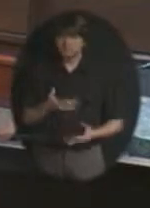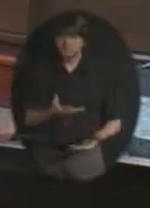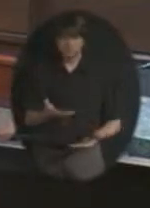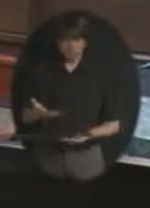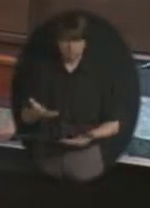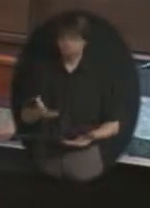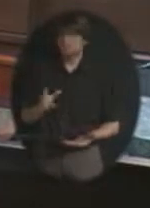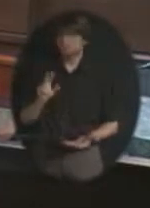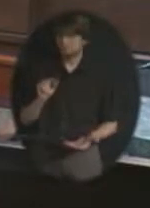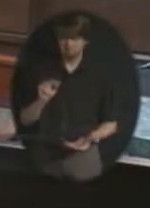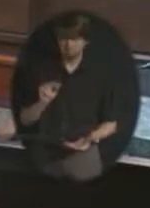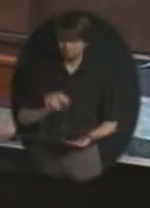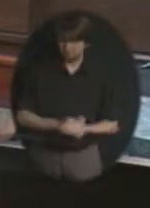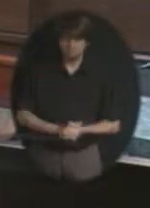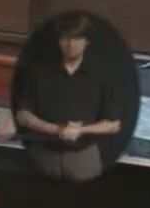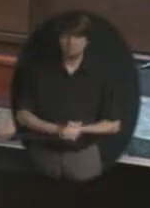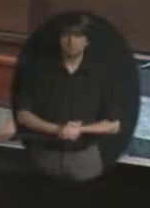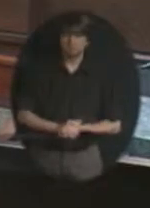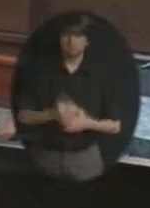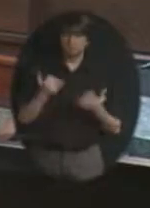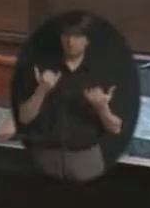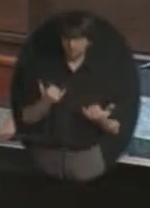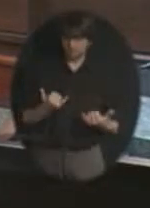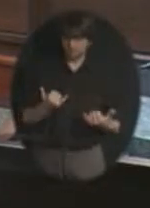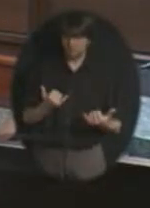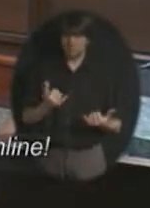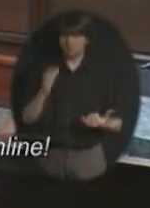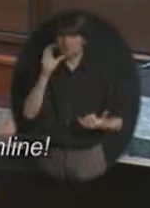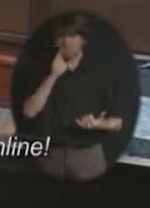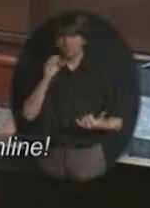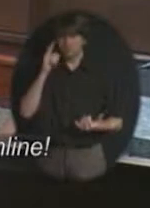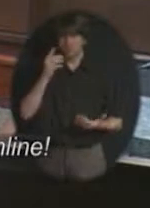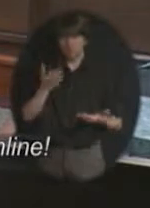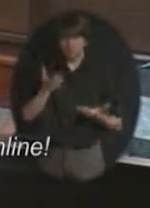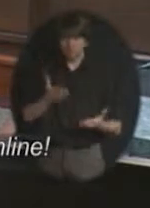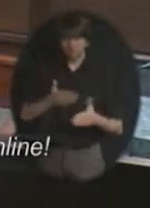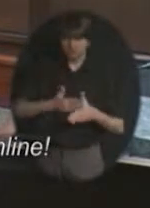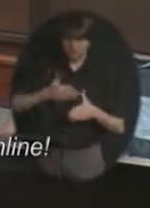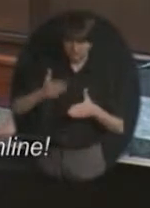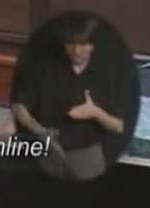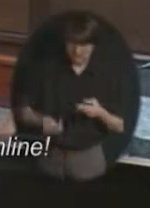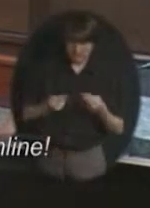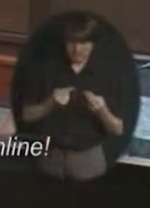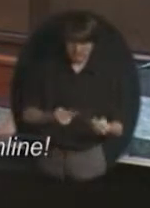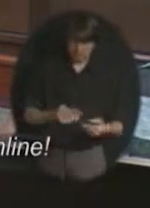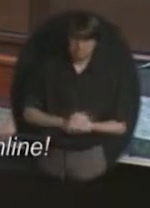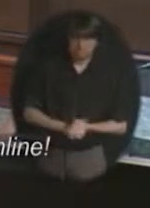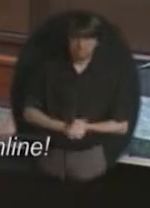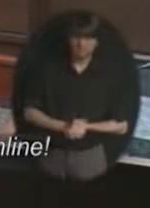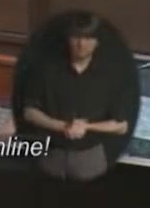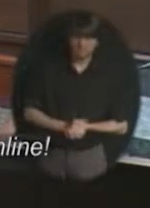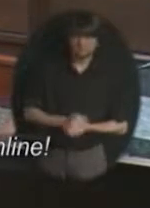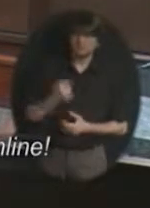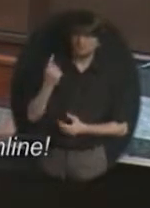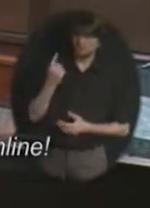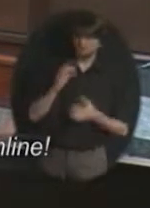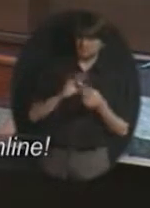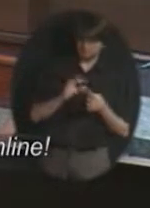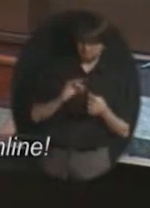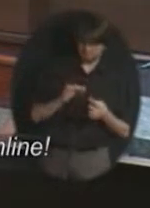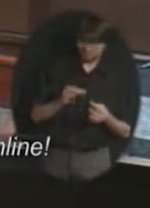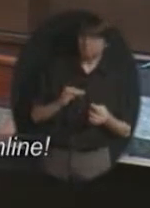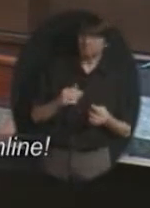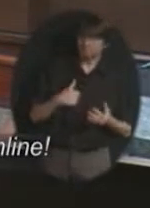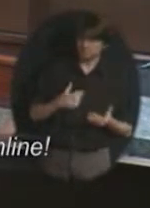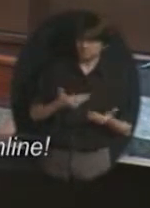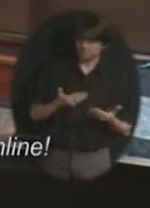Okay. Then at this point, we'll take a motion to cease nominations. I move we cease nominations for the nominating committee. Second.